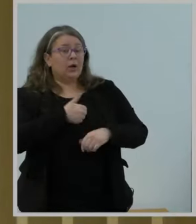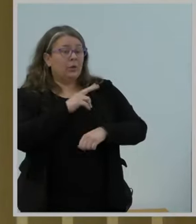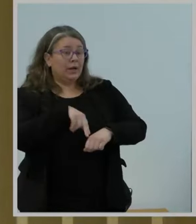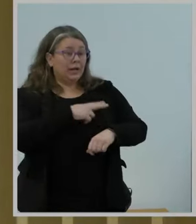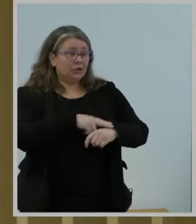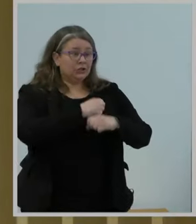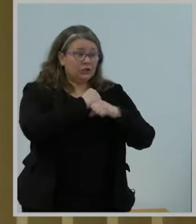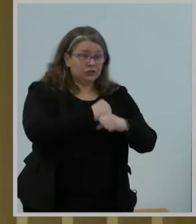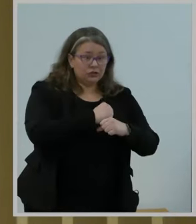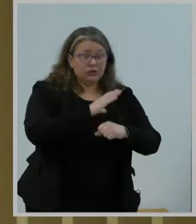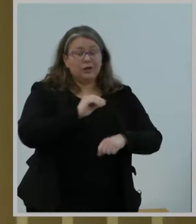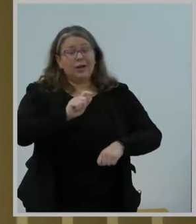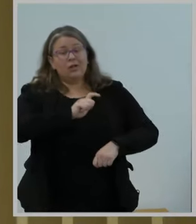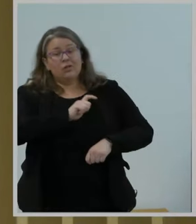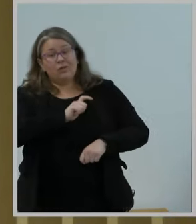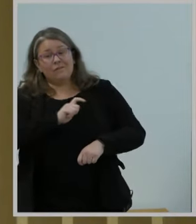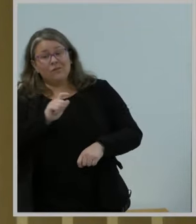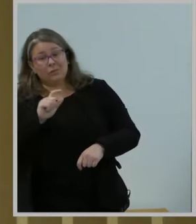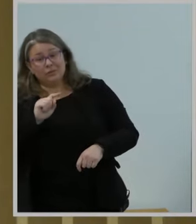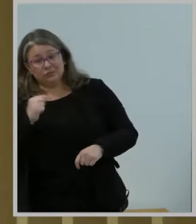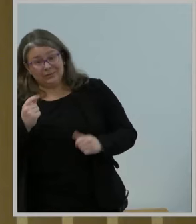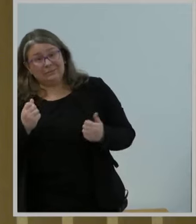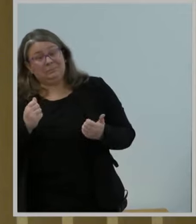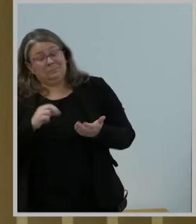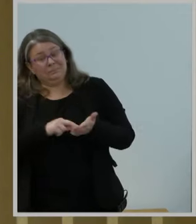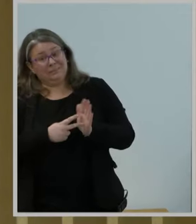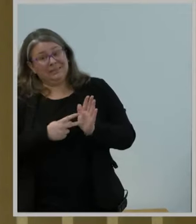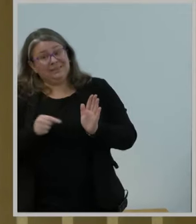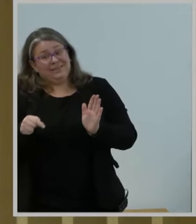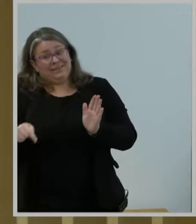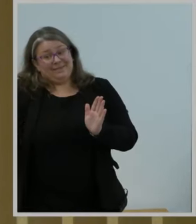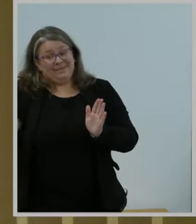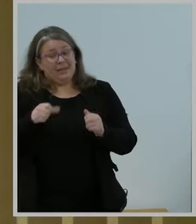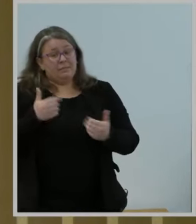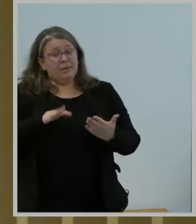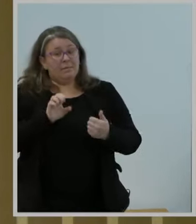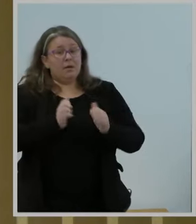BIS networks in the United States without recourse.